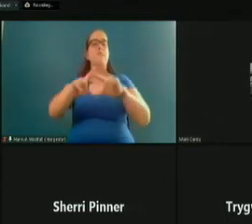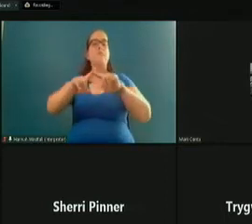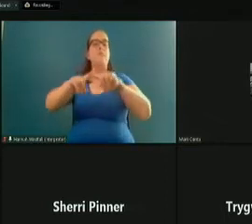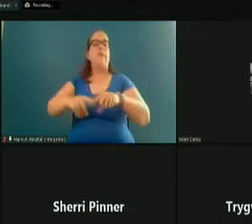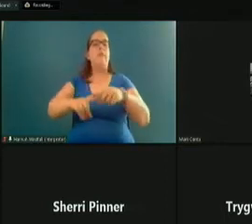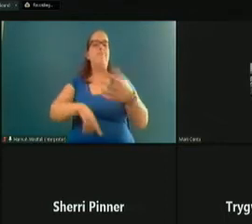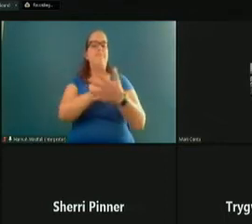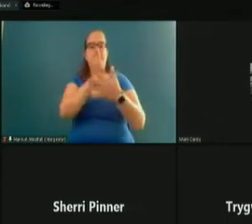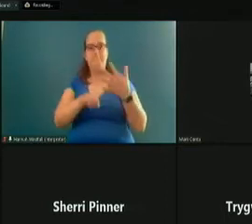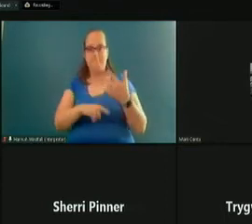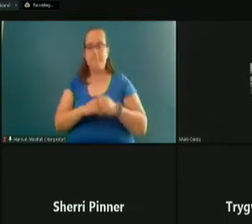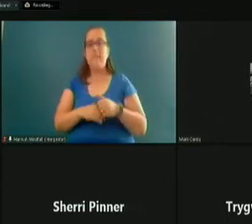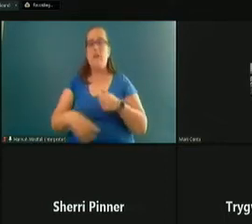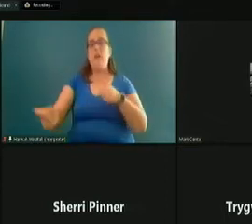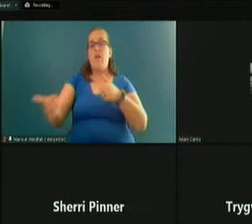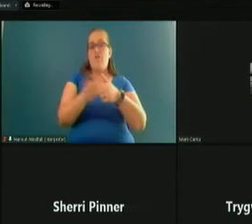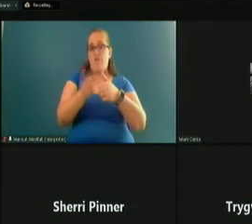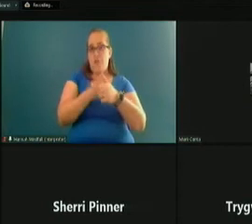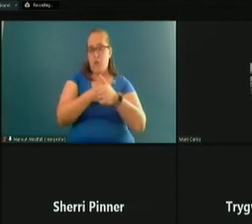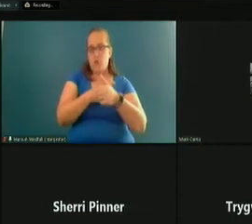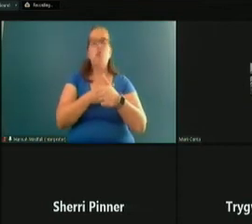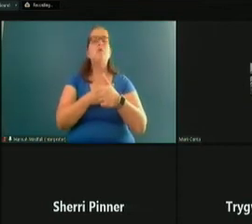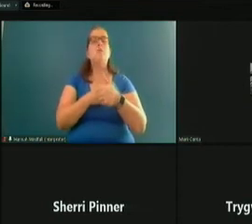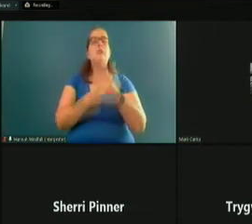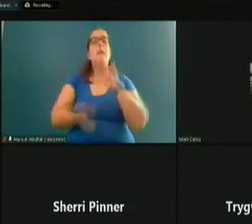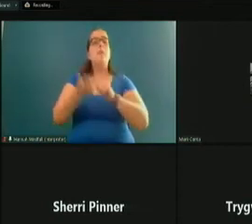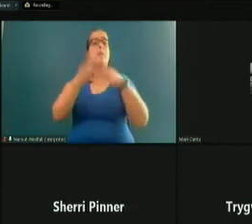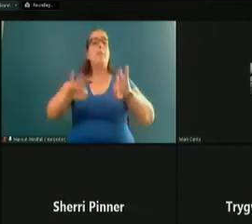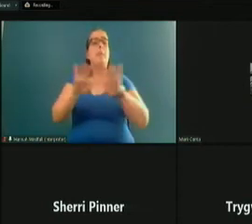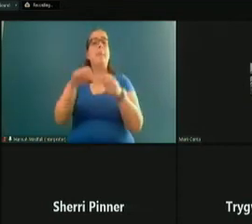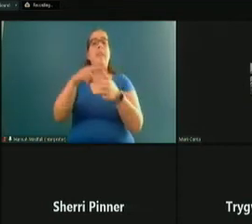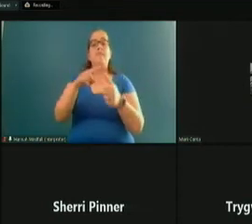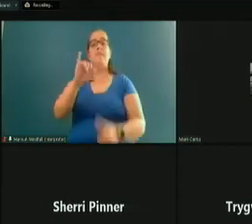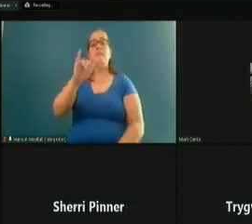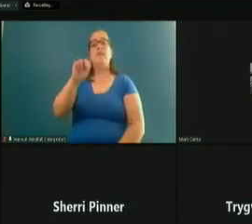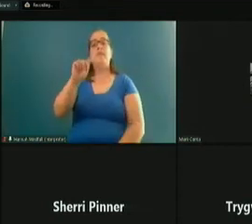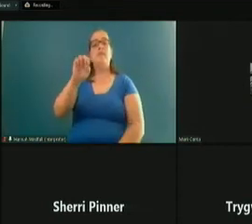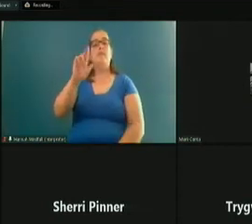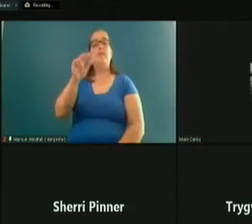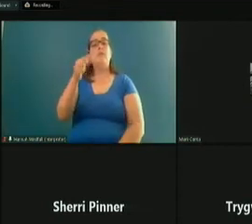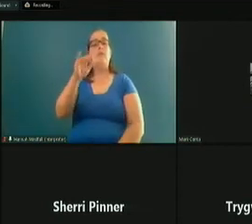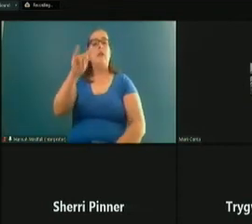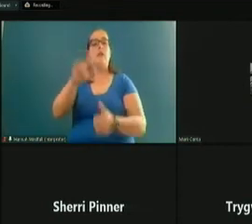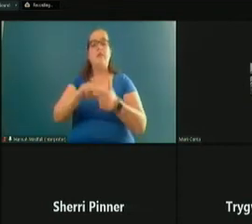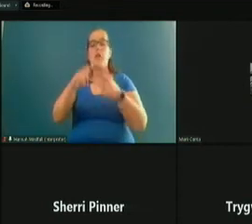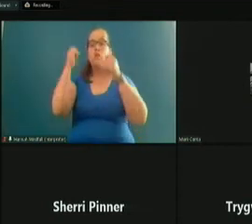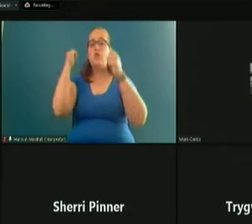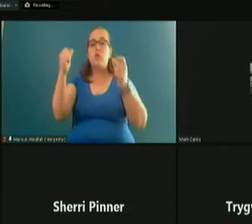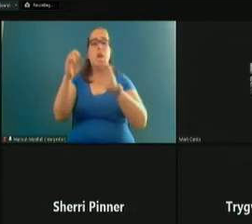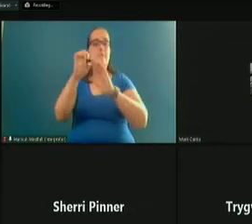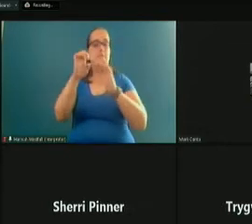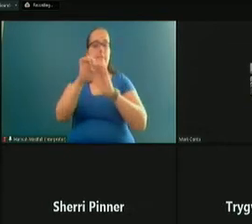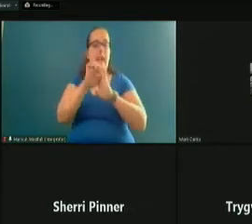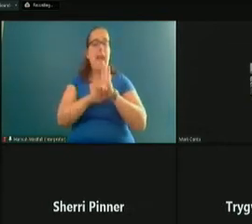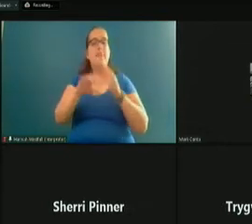principles. First and foremost, most importantly, is integrity, strong ethical standards, professionalism,